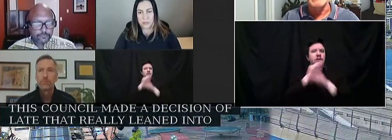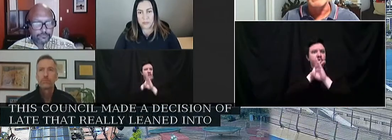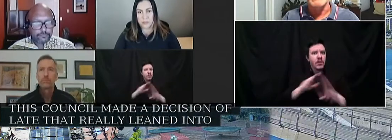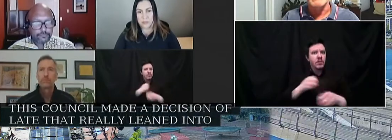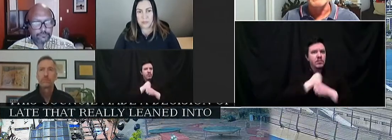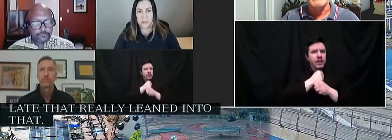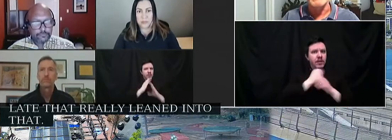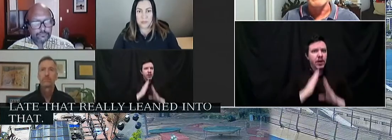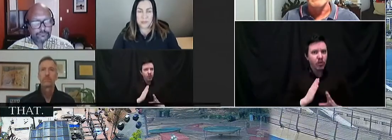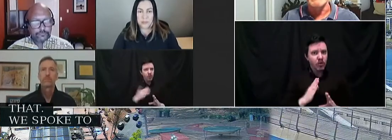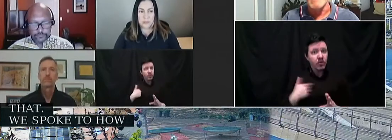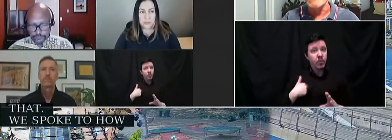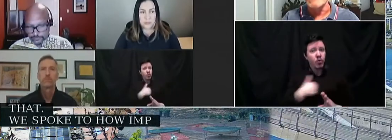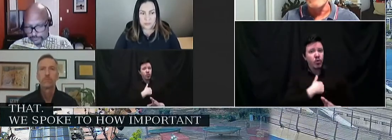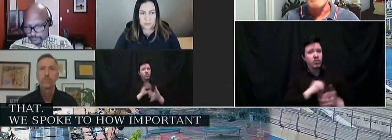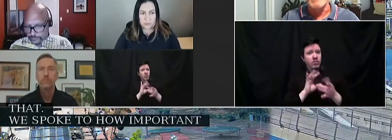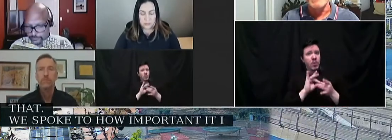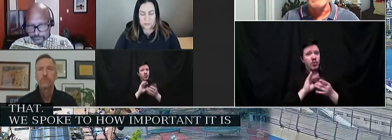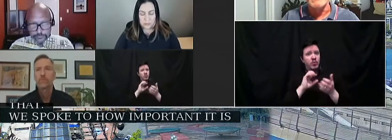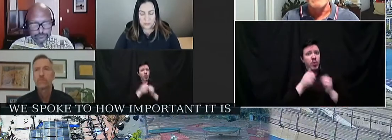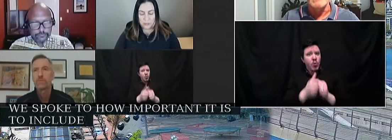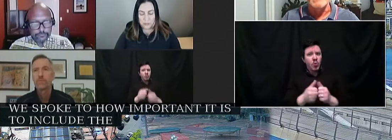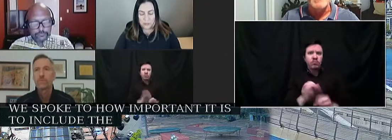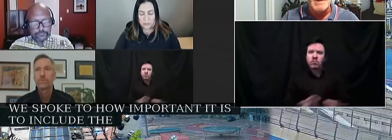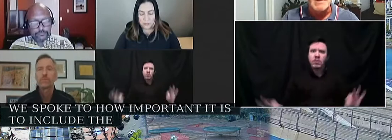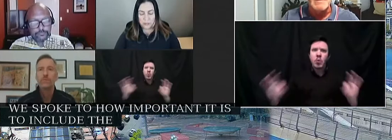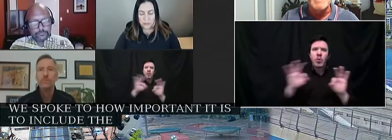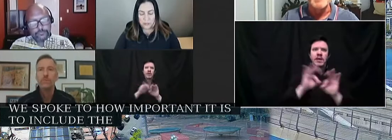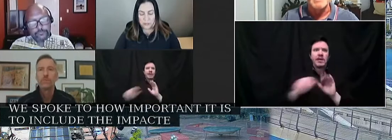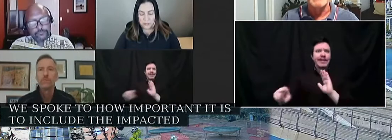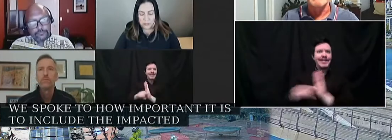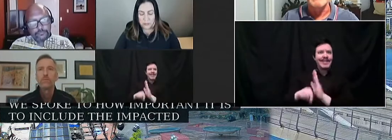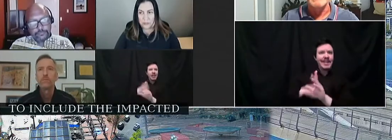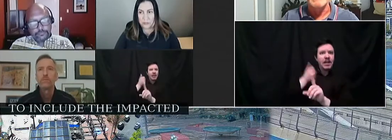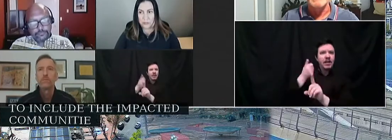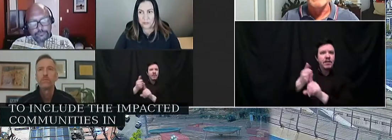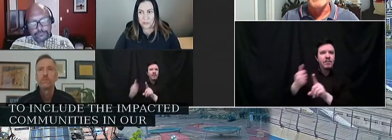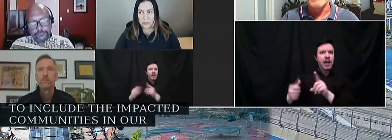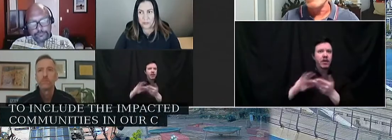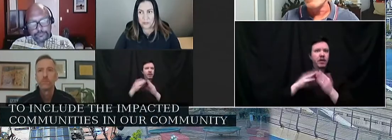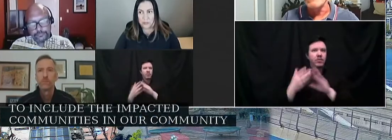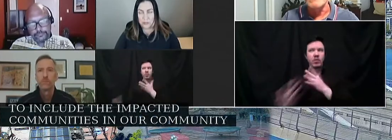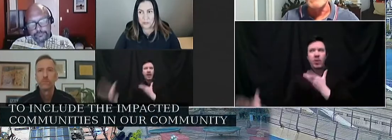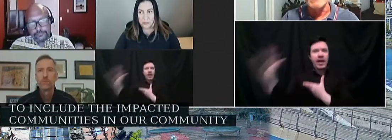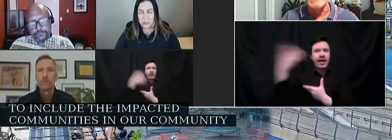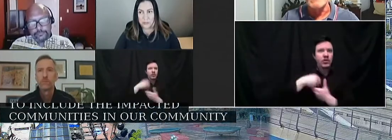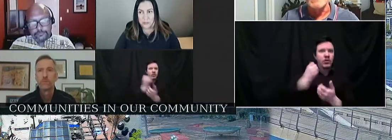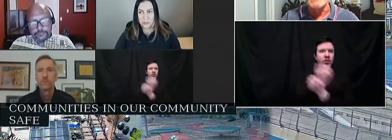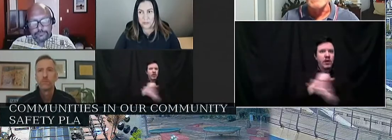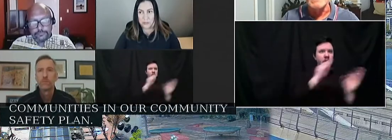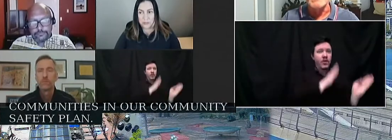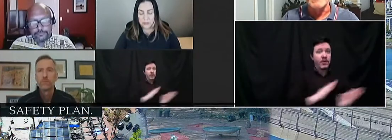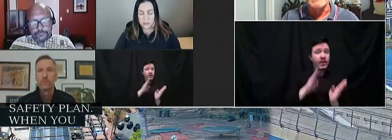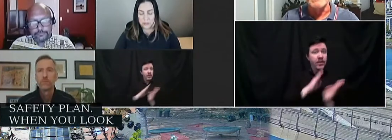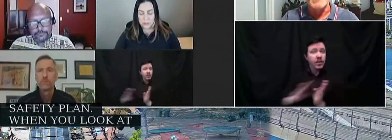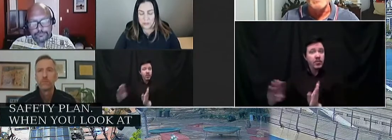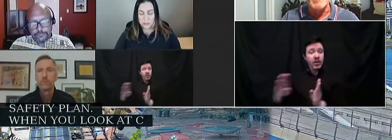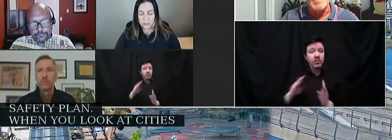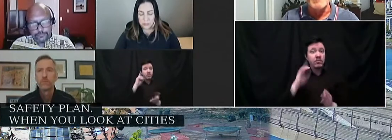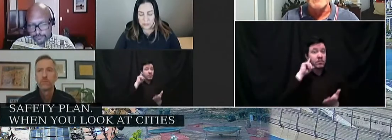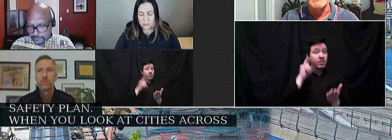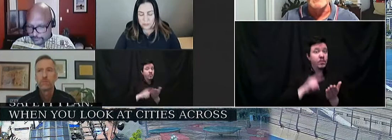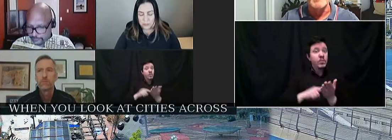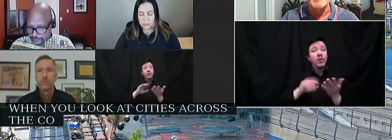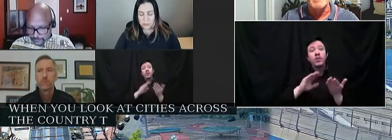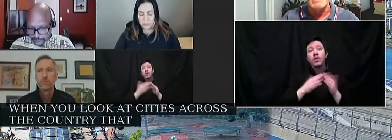how important it is to include the impacted communities in our community safety plan. When you look at cities across the country that are